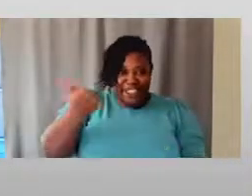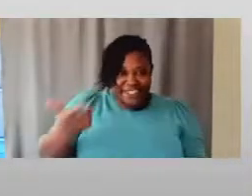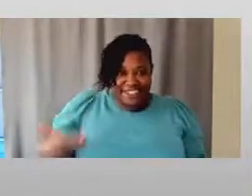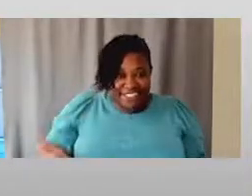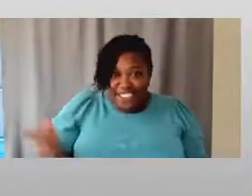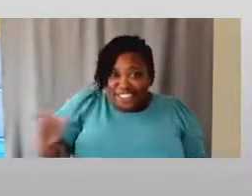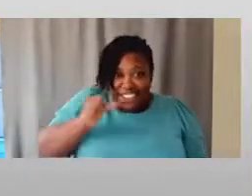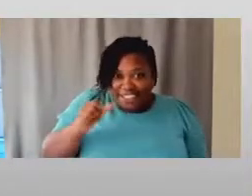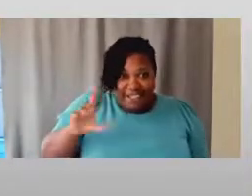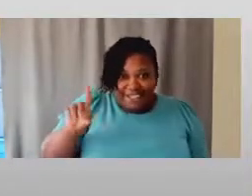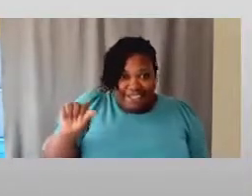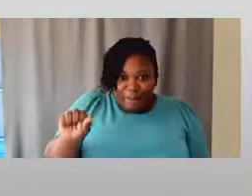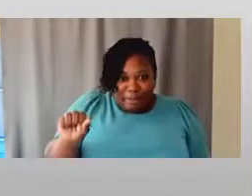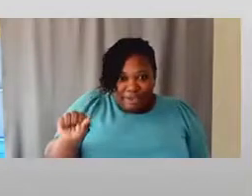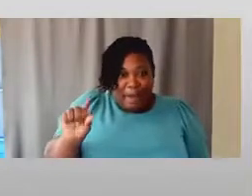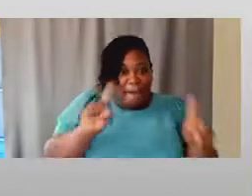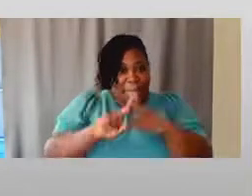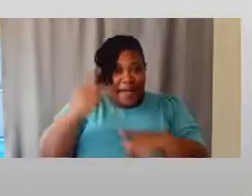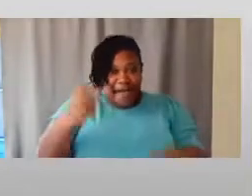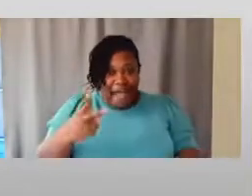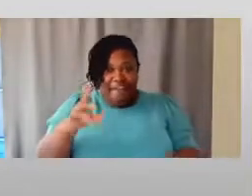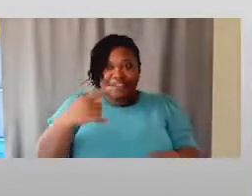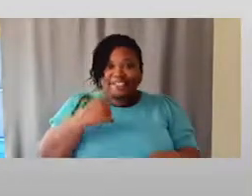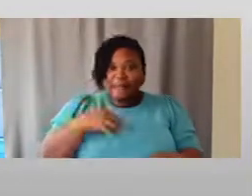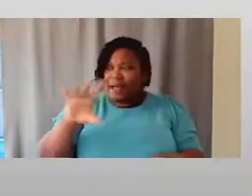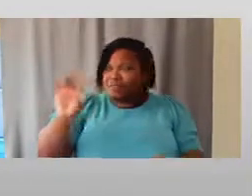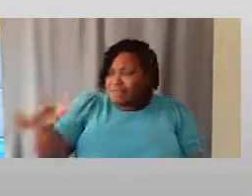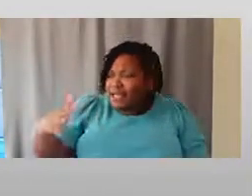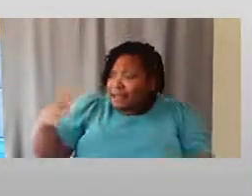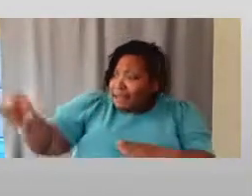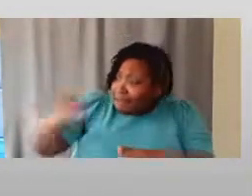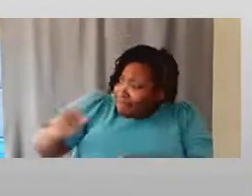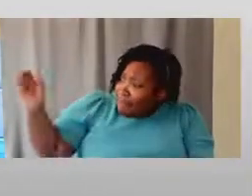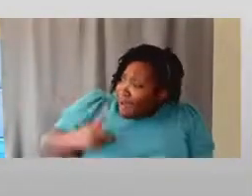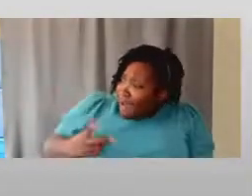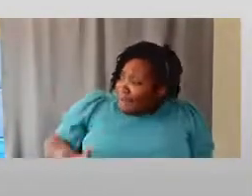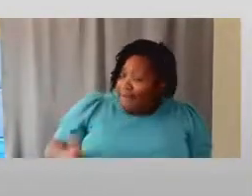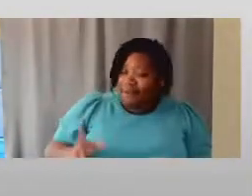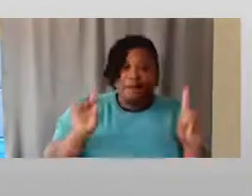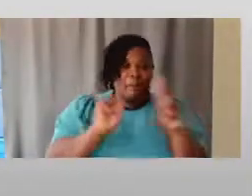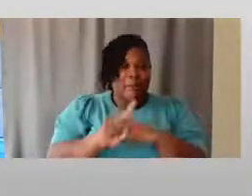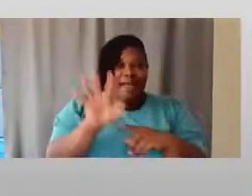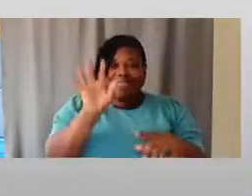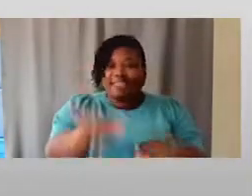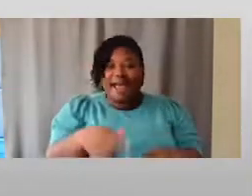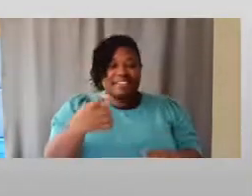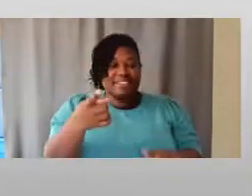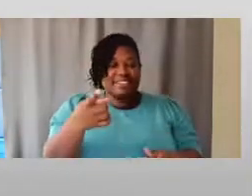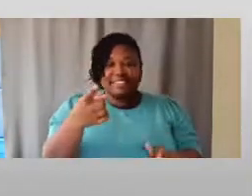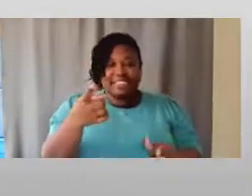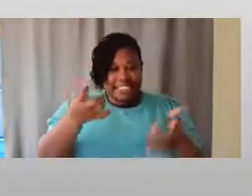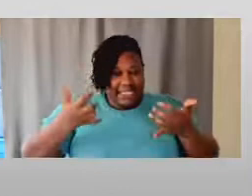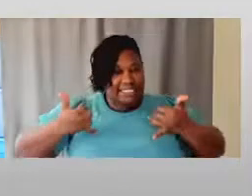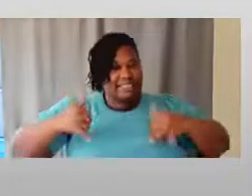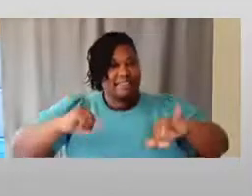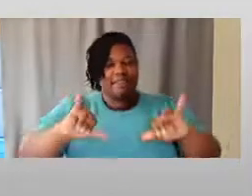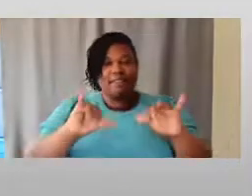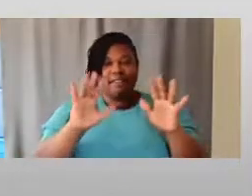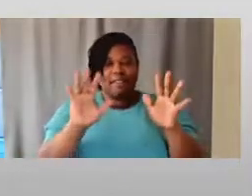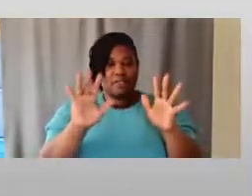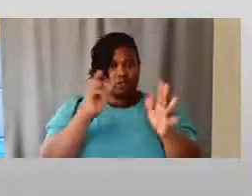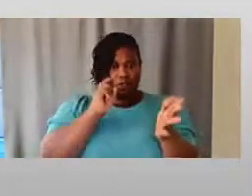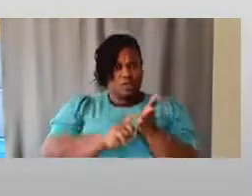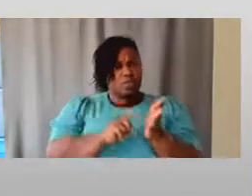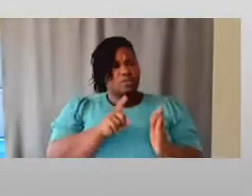disabled. And half the time I'm telling her to give me my stuff back. But that's, it's still that she's able to notice that,